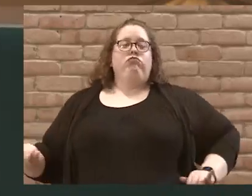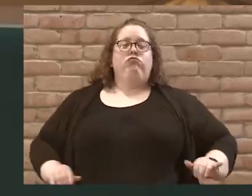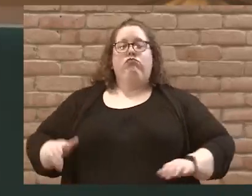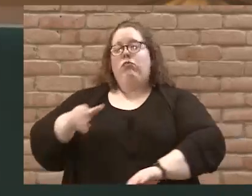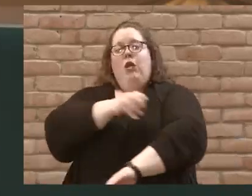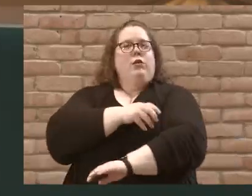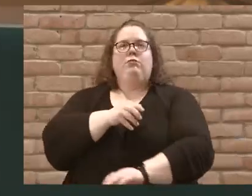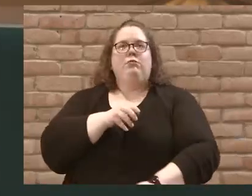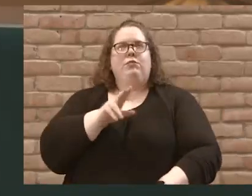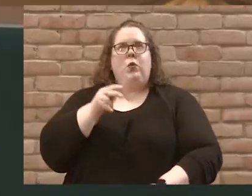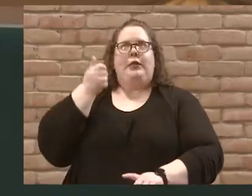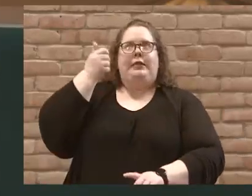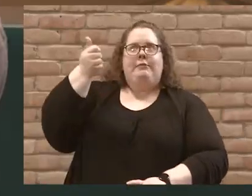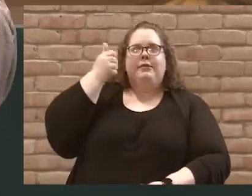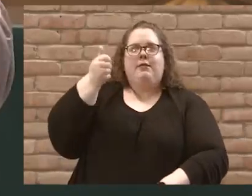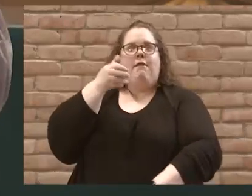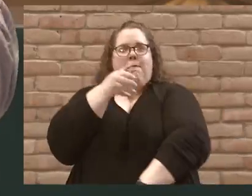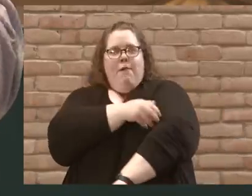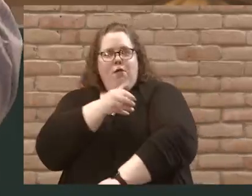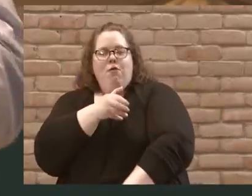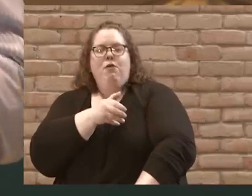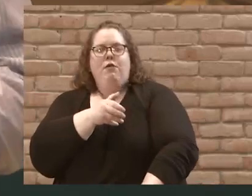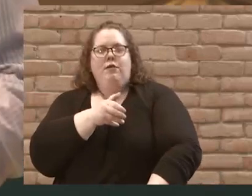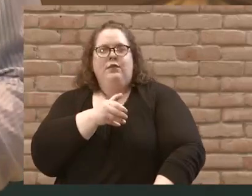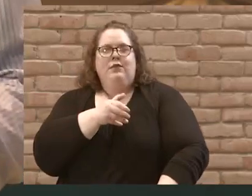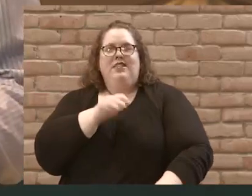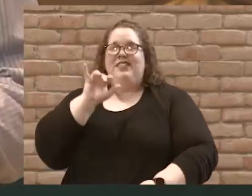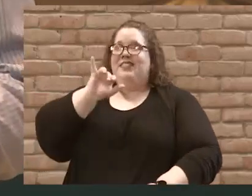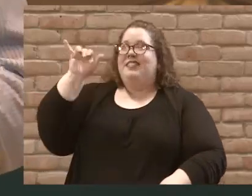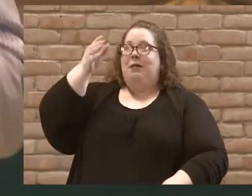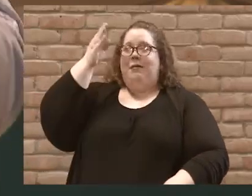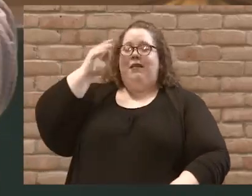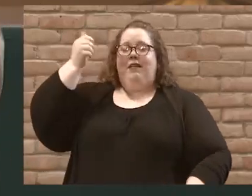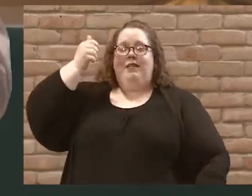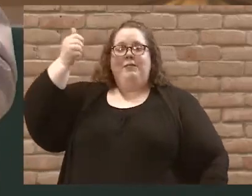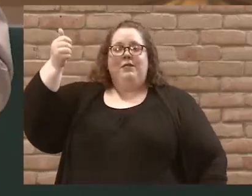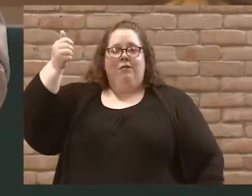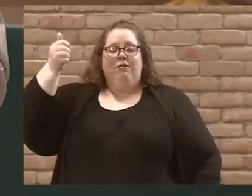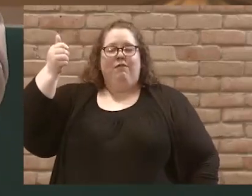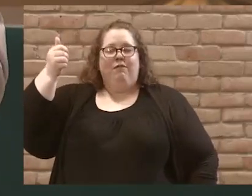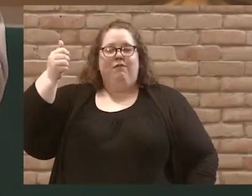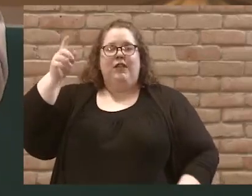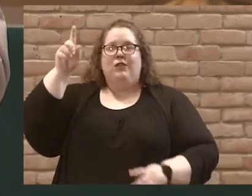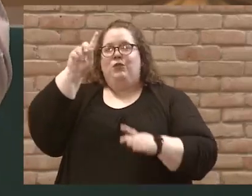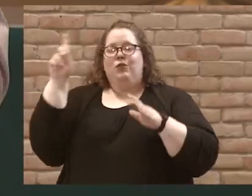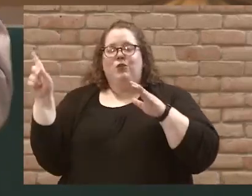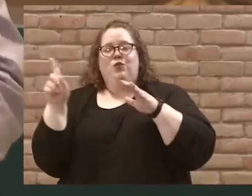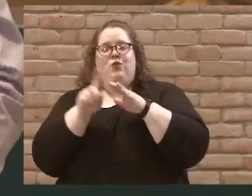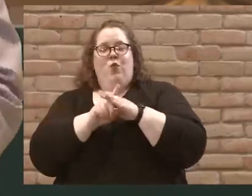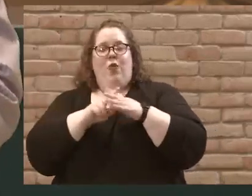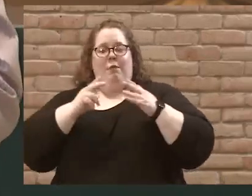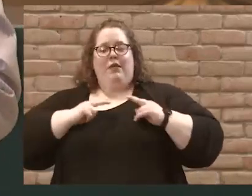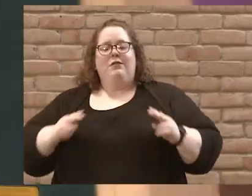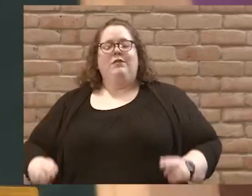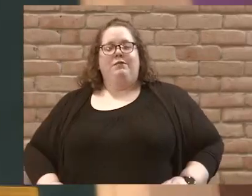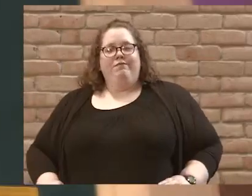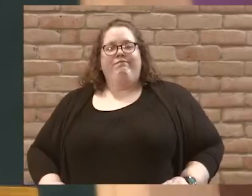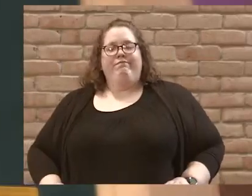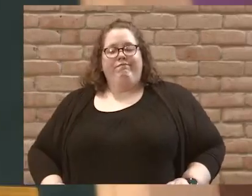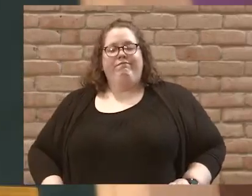he is power because he is God himself who has shown up in the flesh.